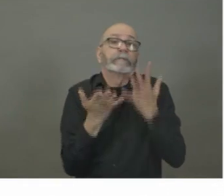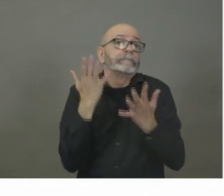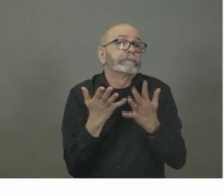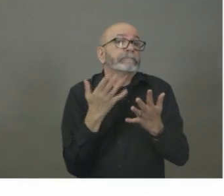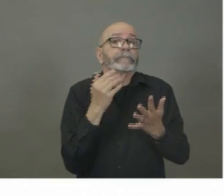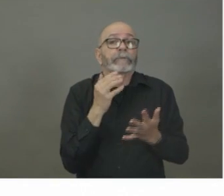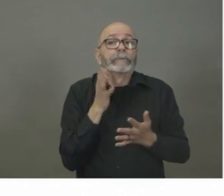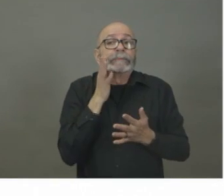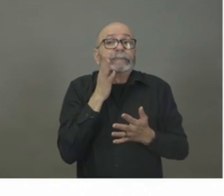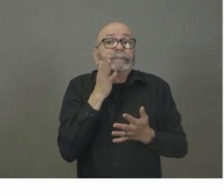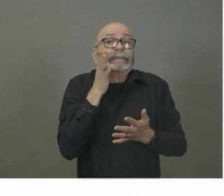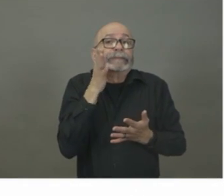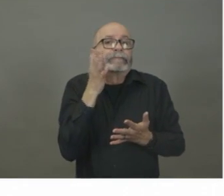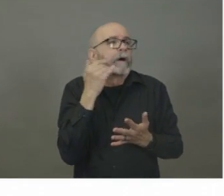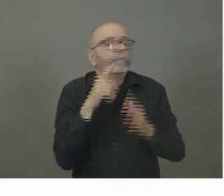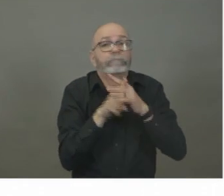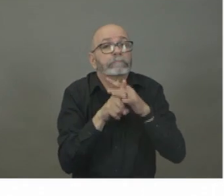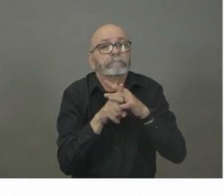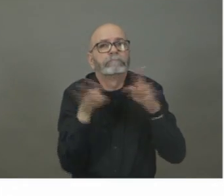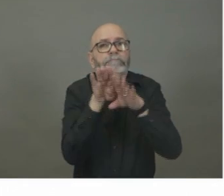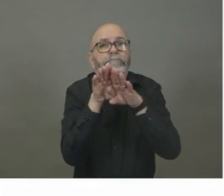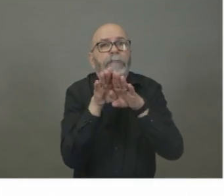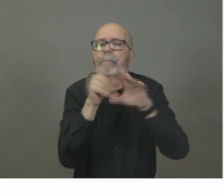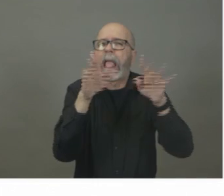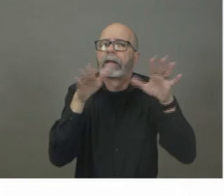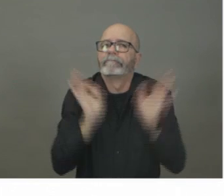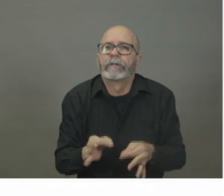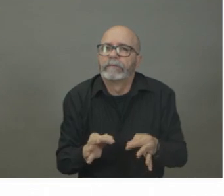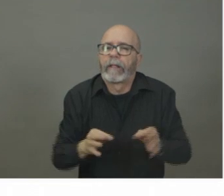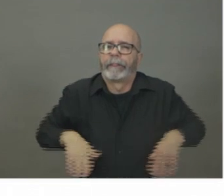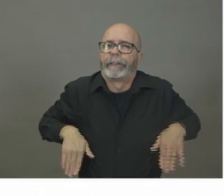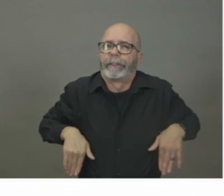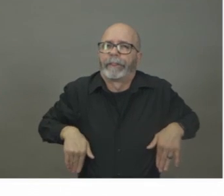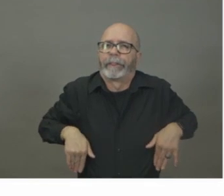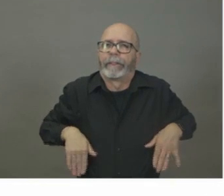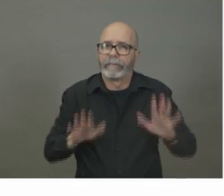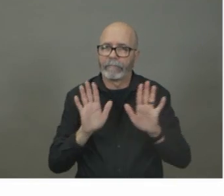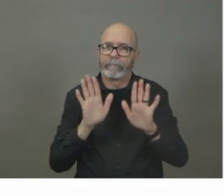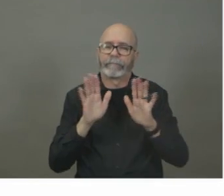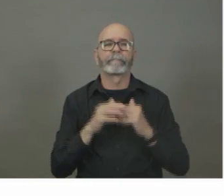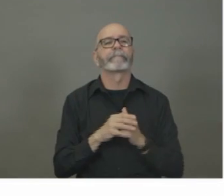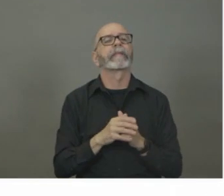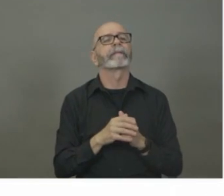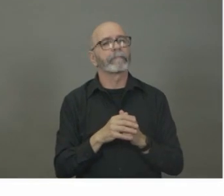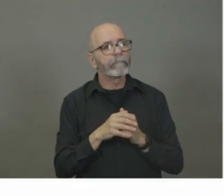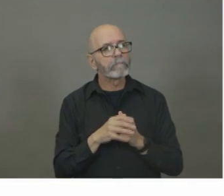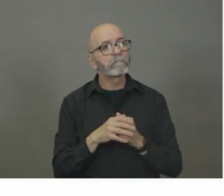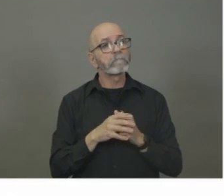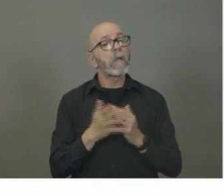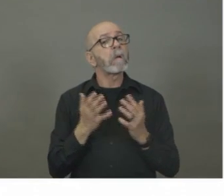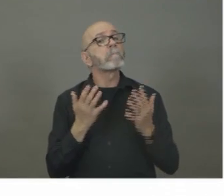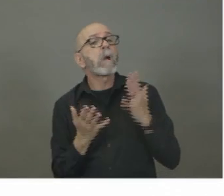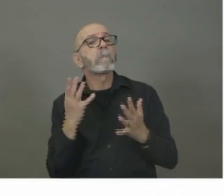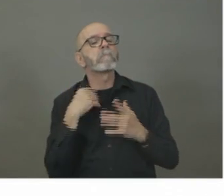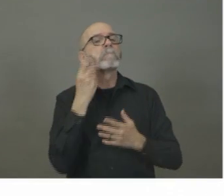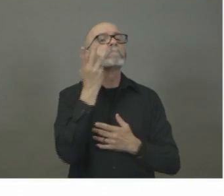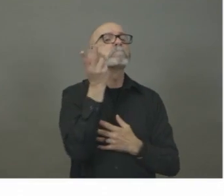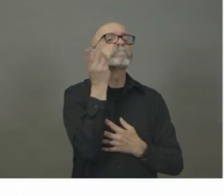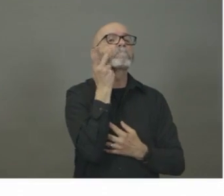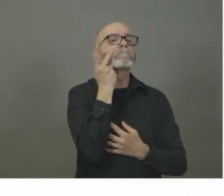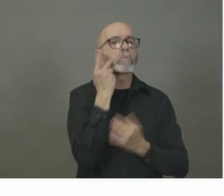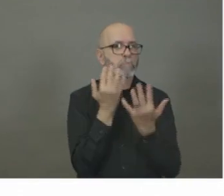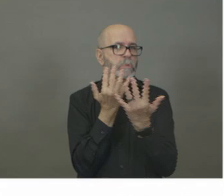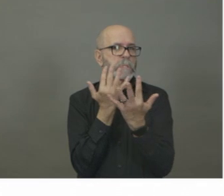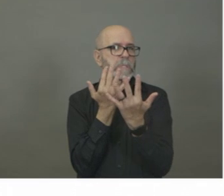We're not there yet. And I don't think that's necessary yet, as you've heard from the Premier. But we're, that's certainly something that we will continue to actively look at and whether